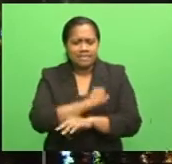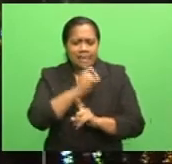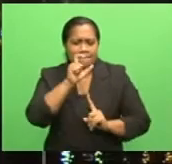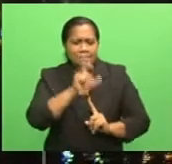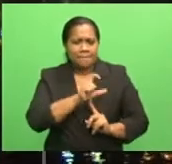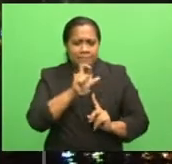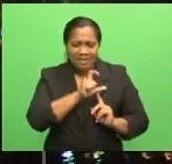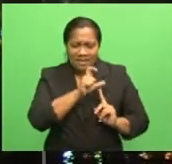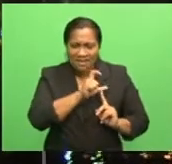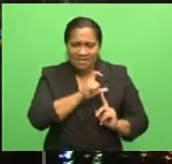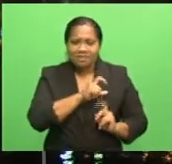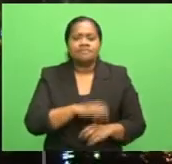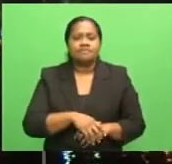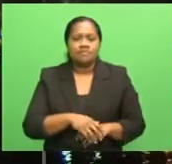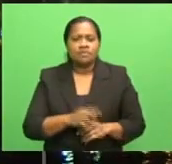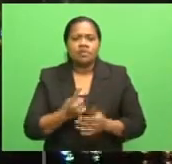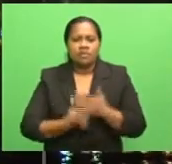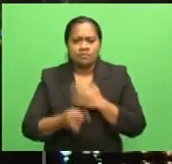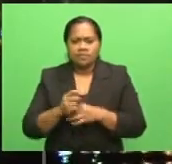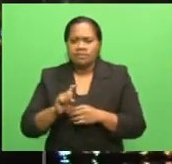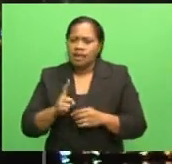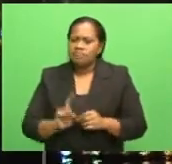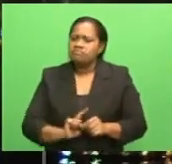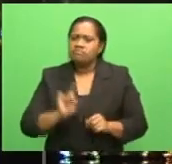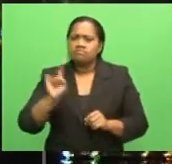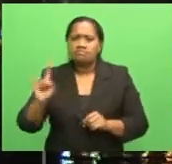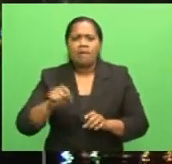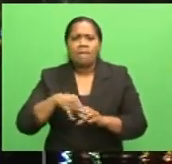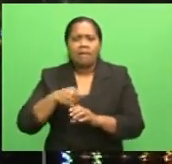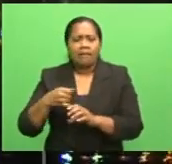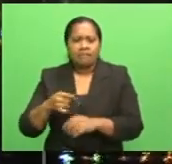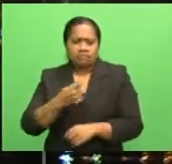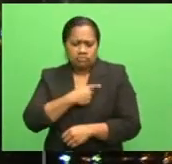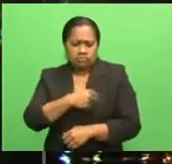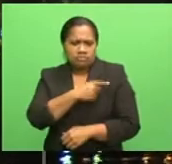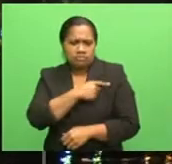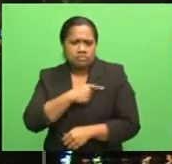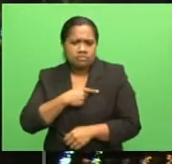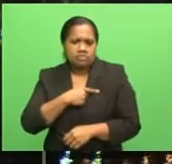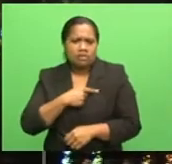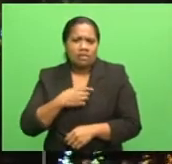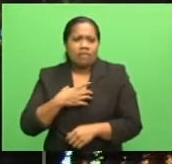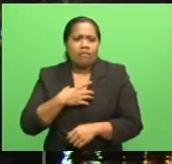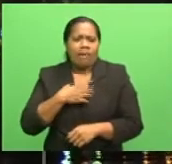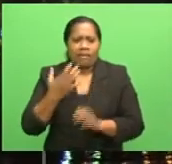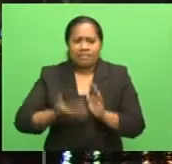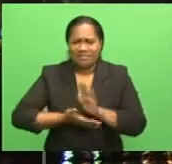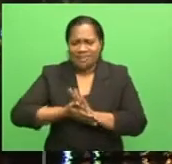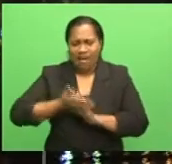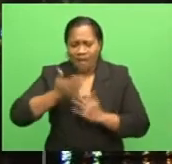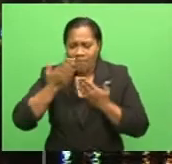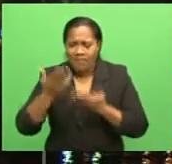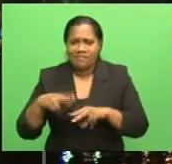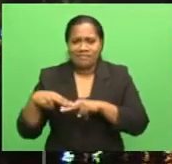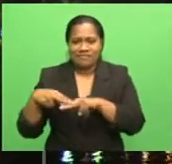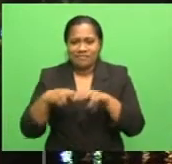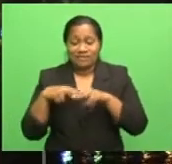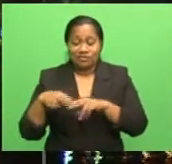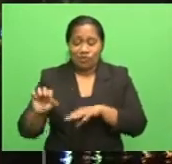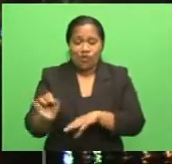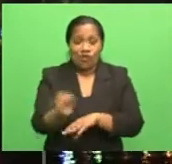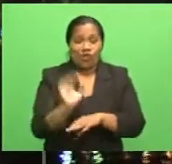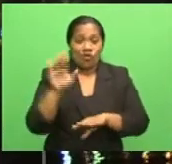destiny led him to the medical field, where his passion and commitment earned him the highest of honors in Fiji and overseas.